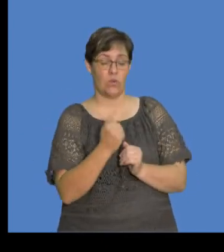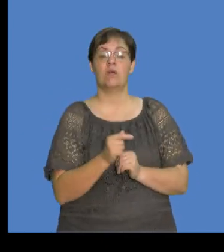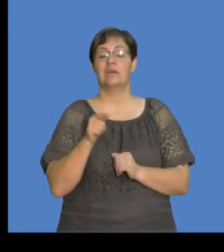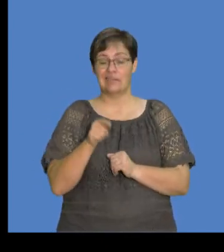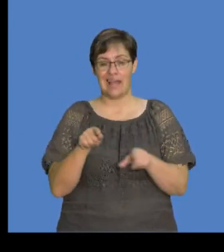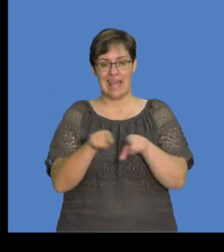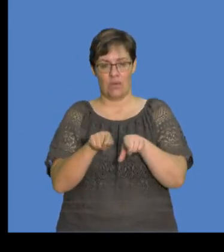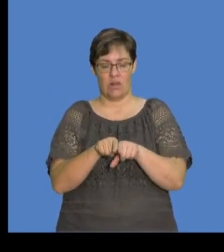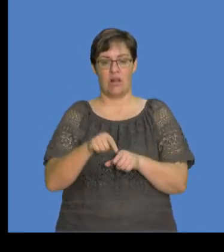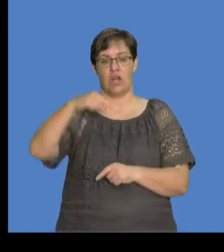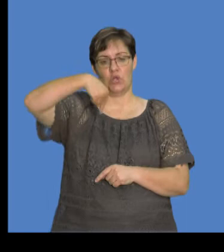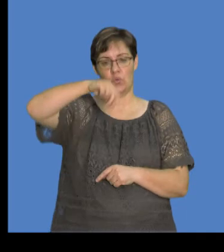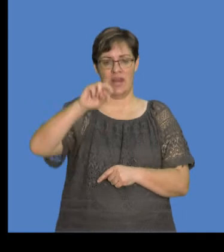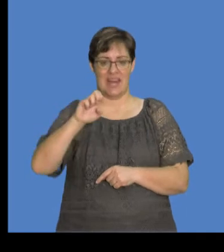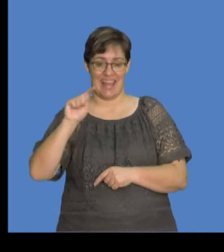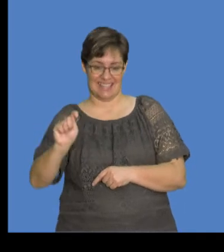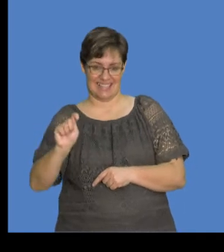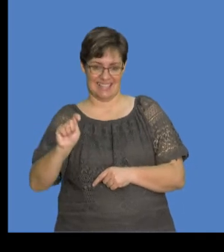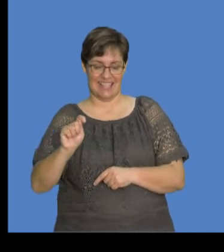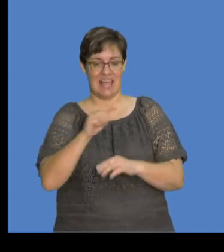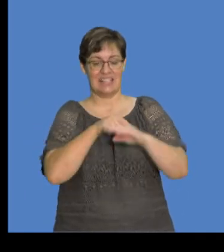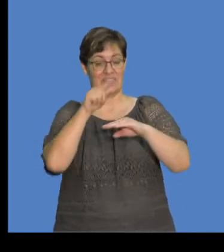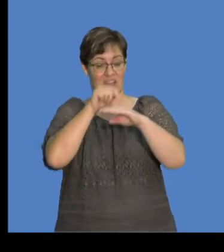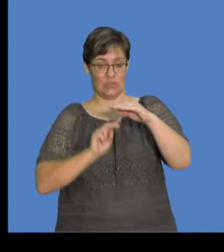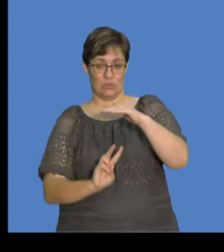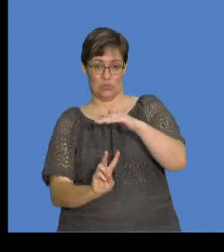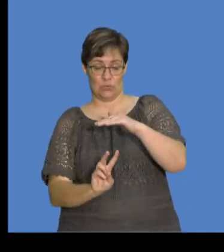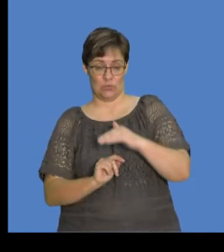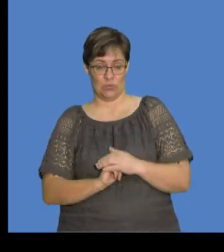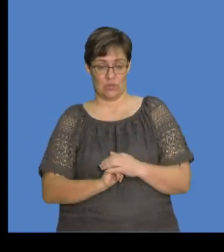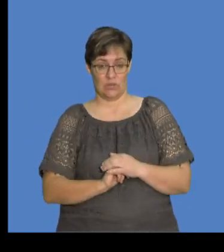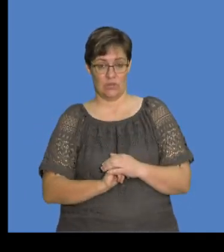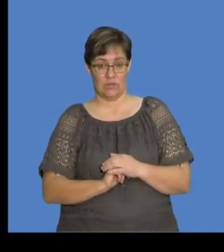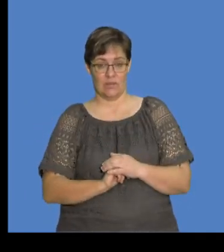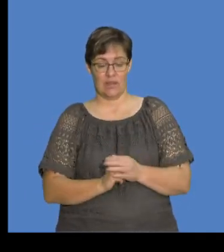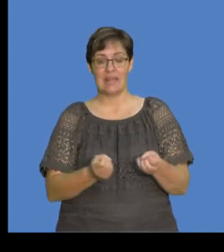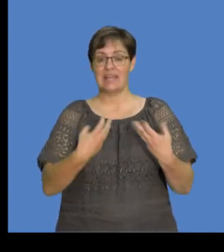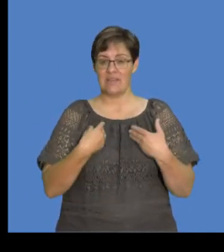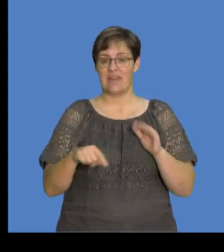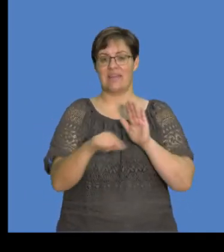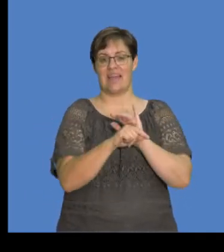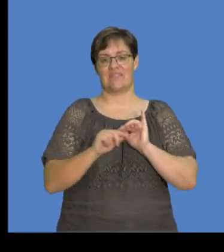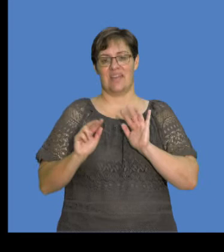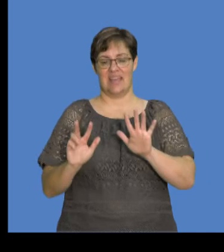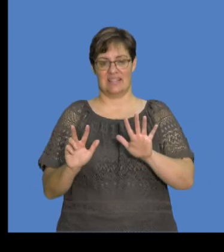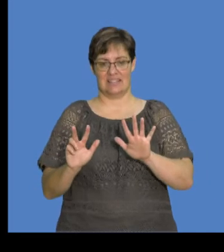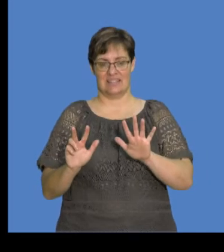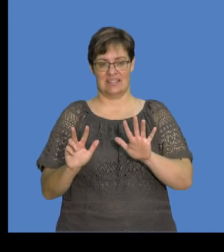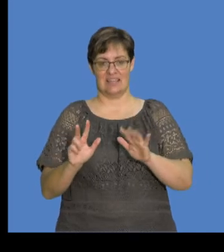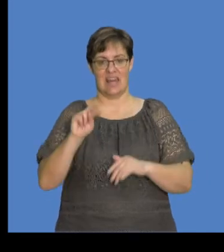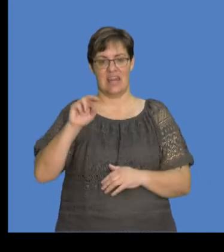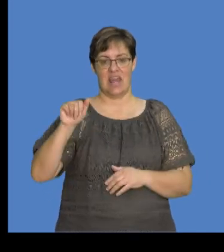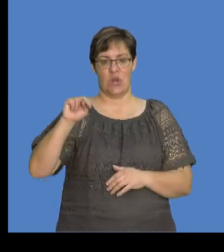Q net, which is the total, divided by 2. Then this gives us negative